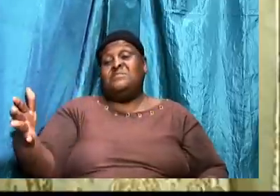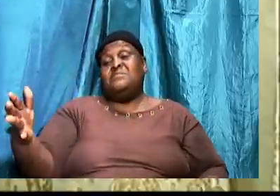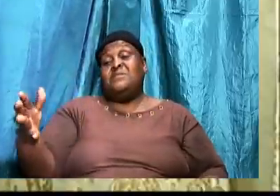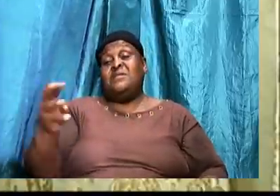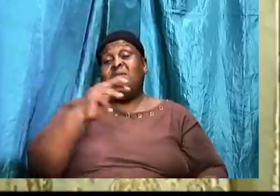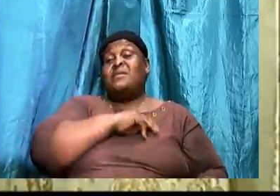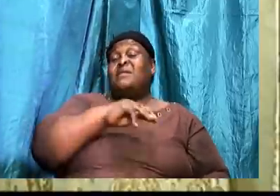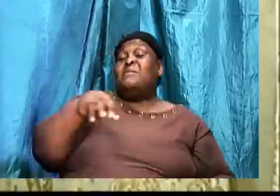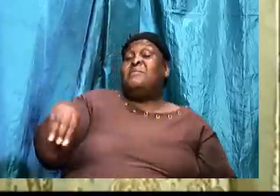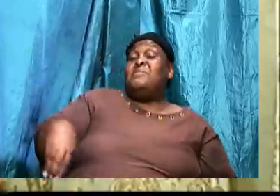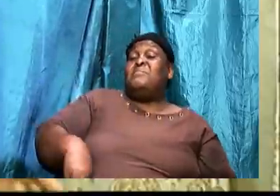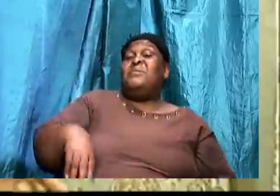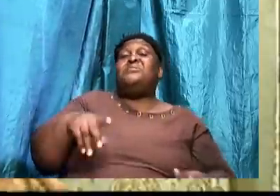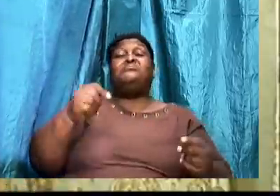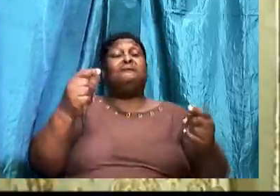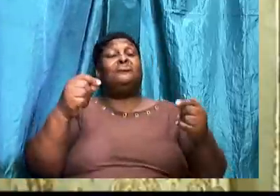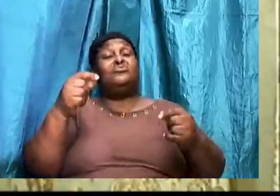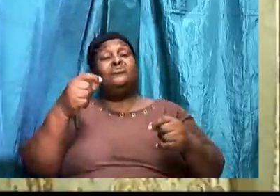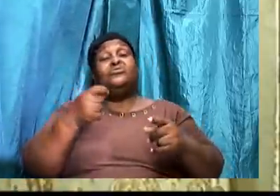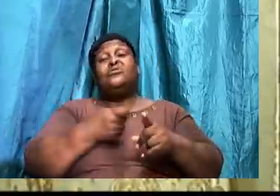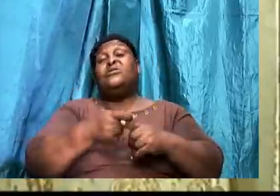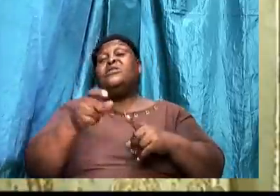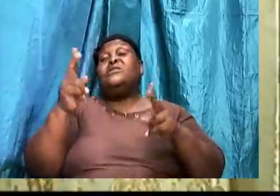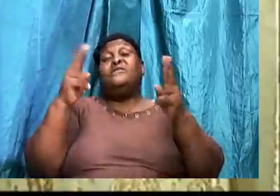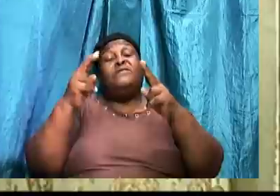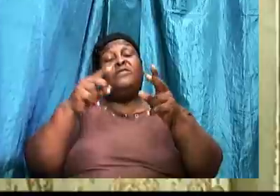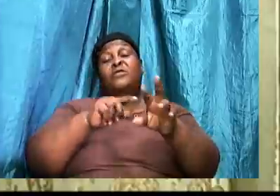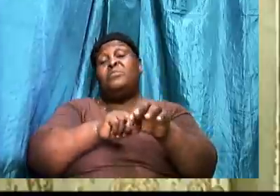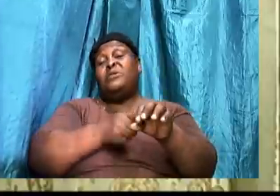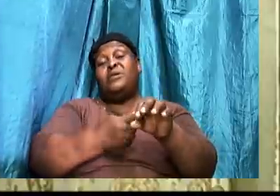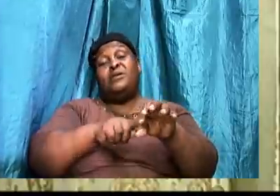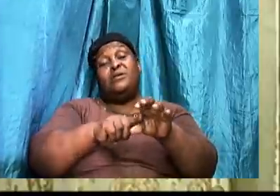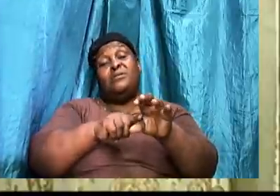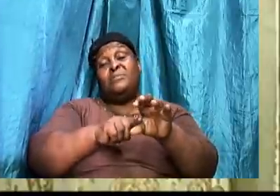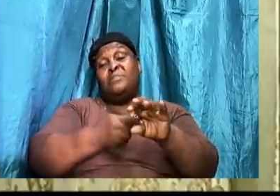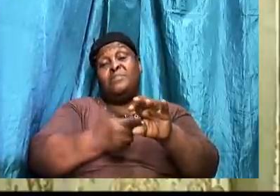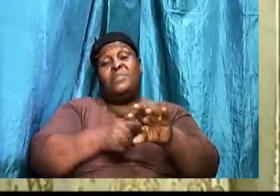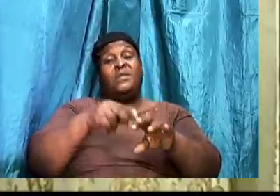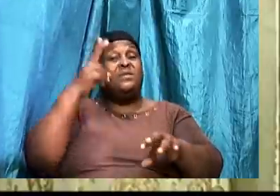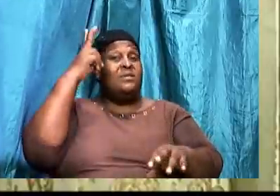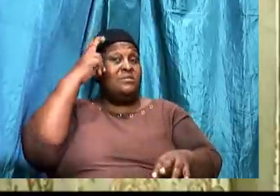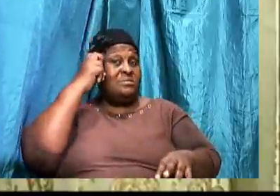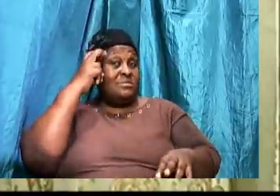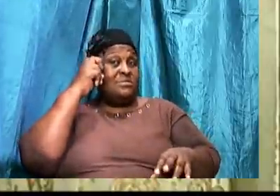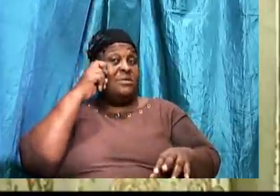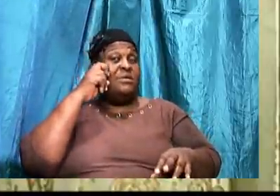did. From the very. Beginning. Because. He challenged God.